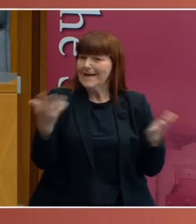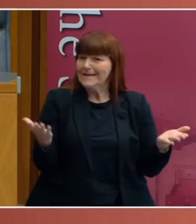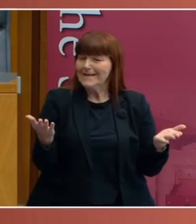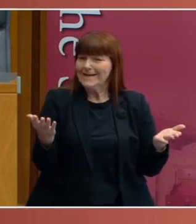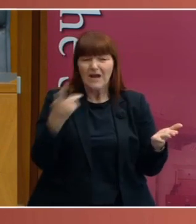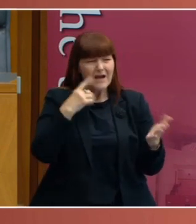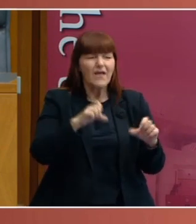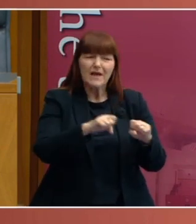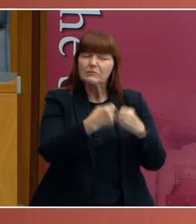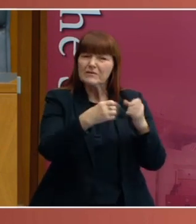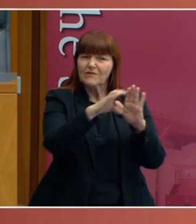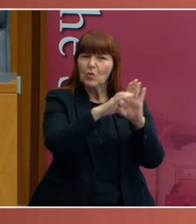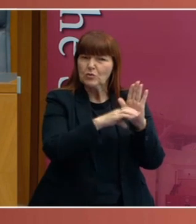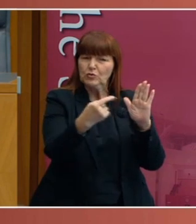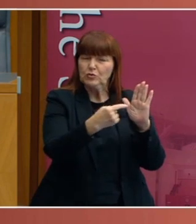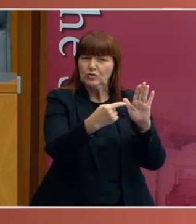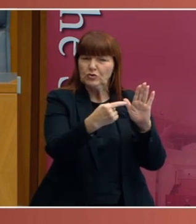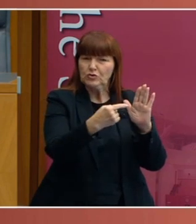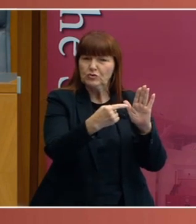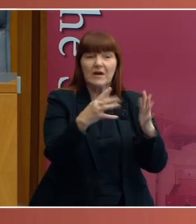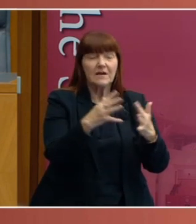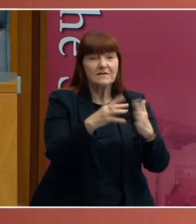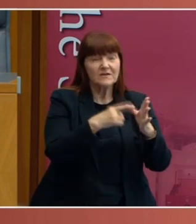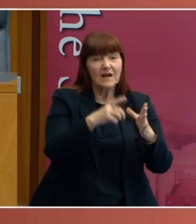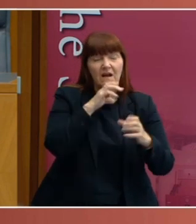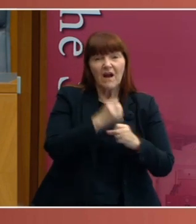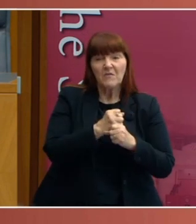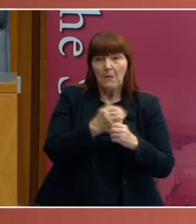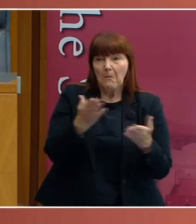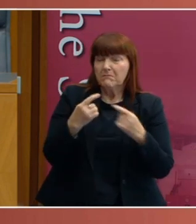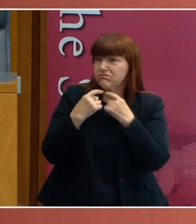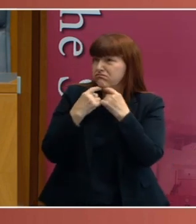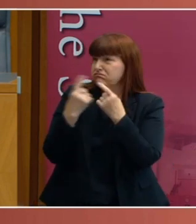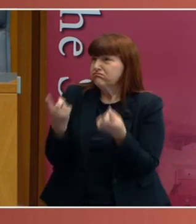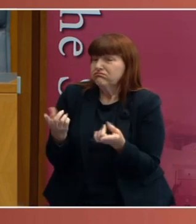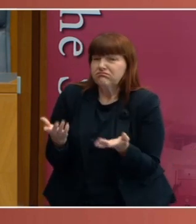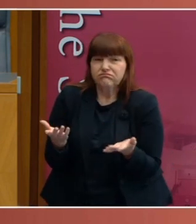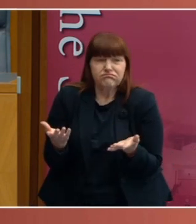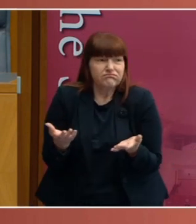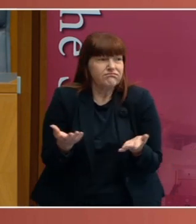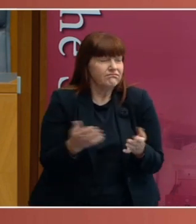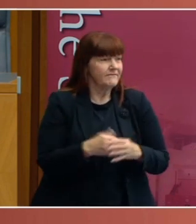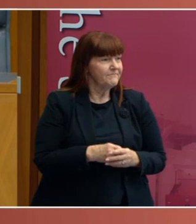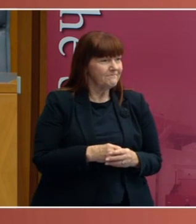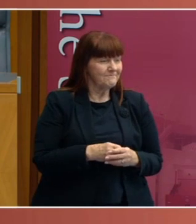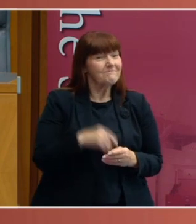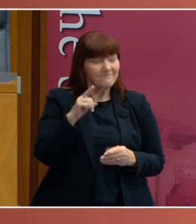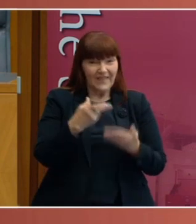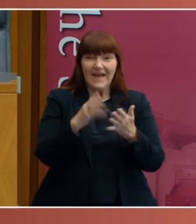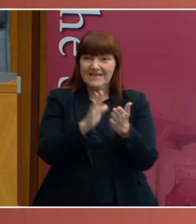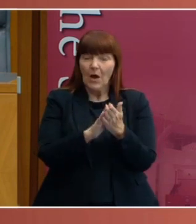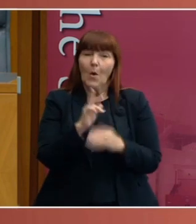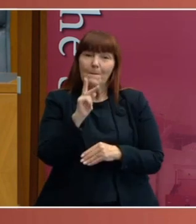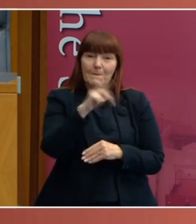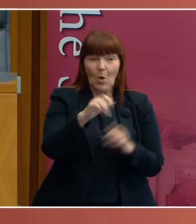also a breach of the Constitution. And the Western Australians said, we don't care. And this is how the Perth